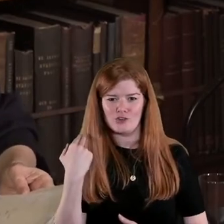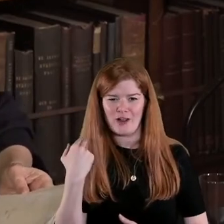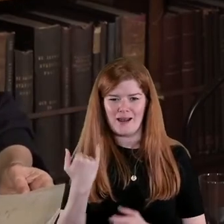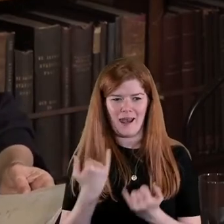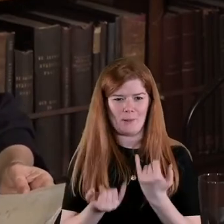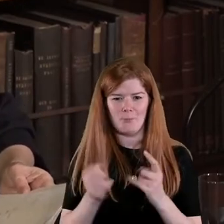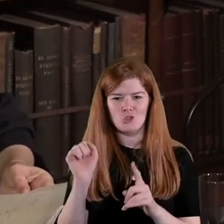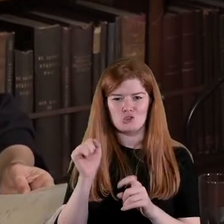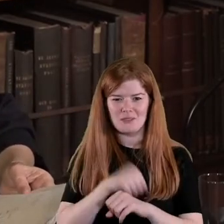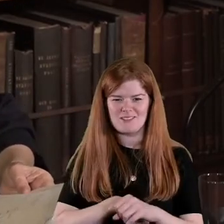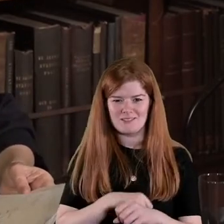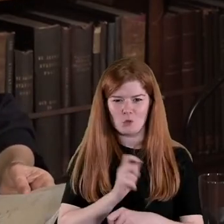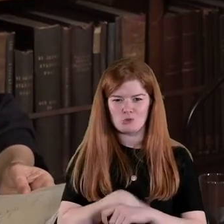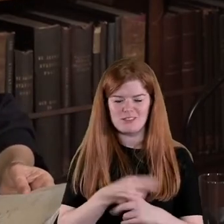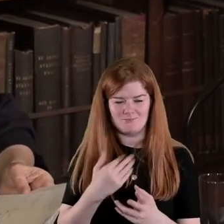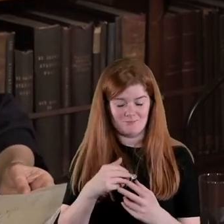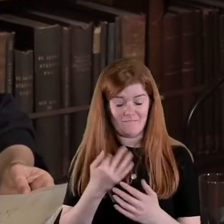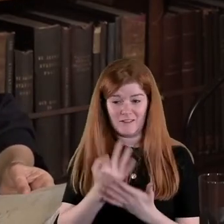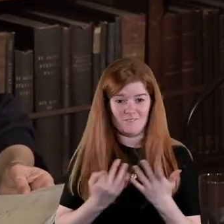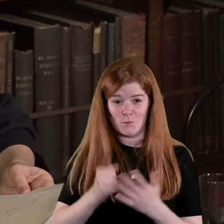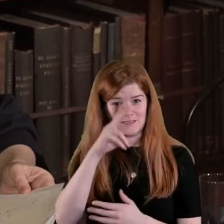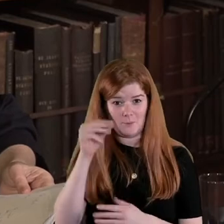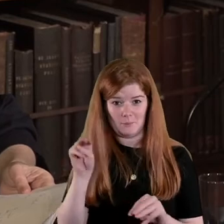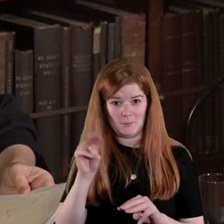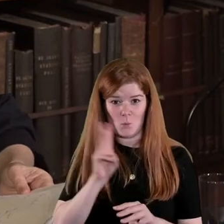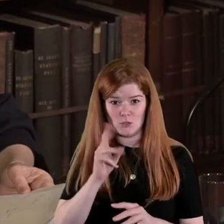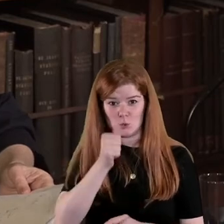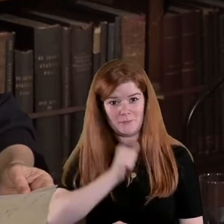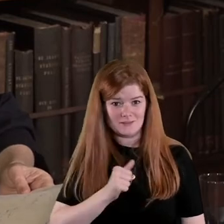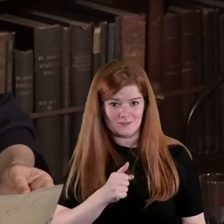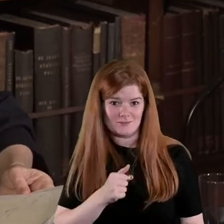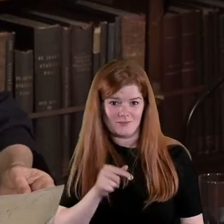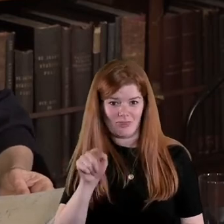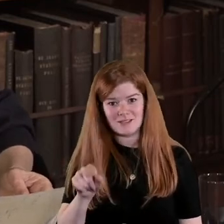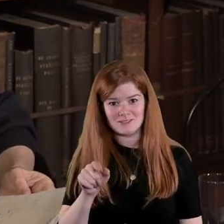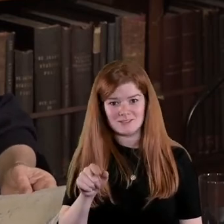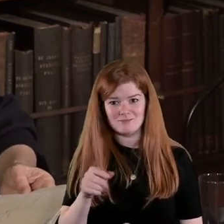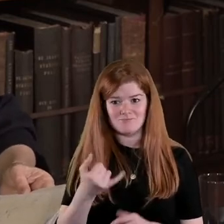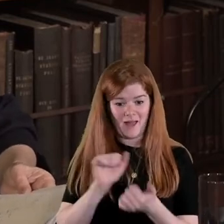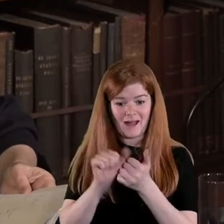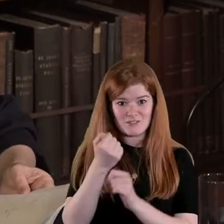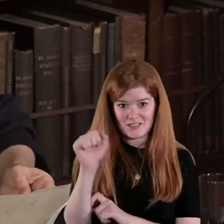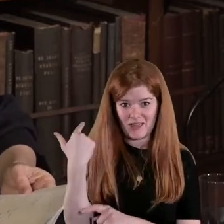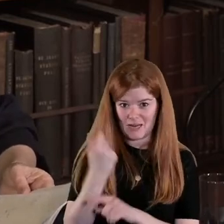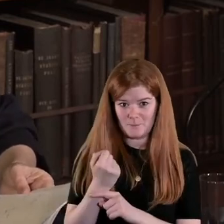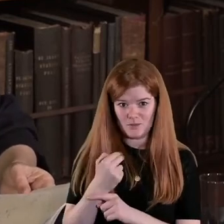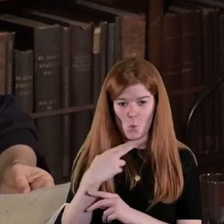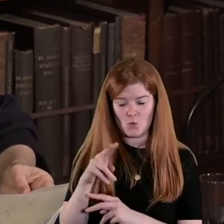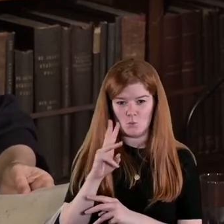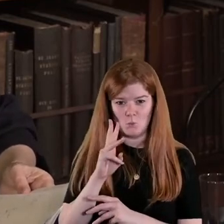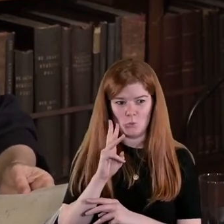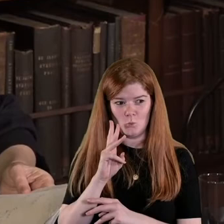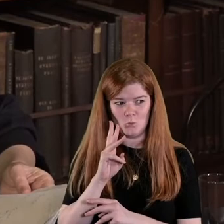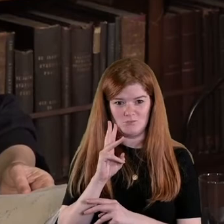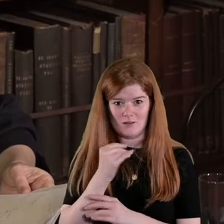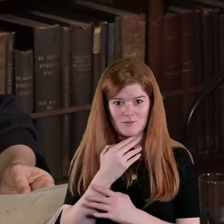see very few examples of activists in that period actually saying they engaged